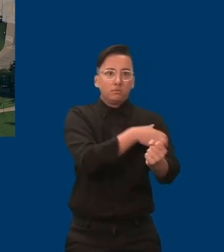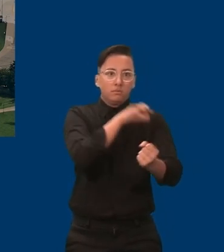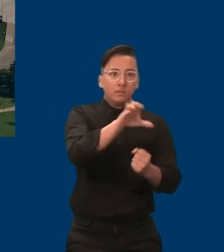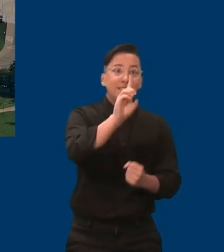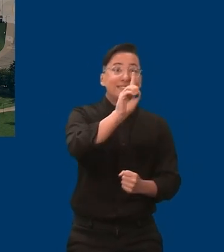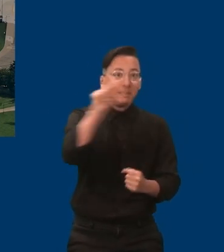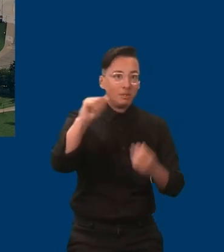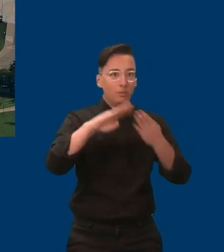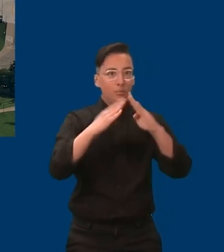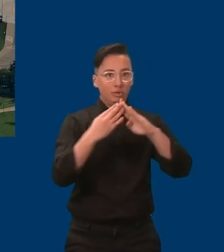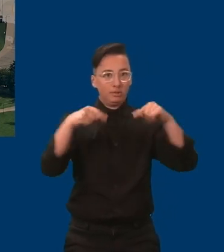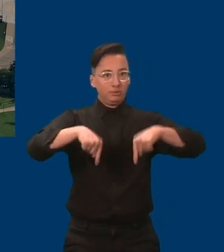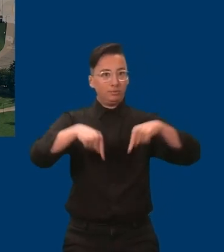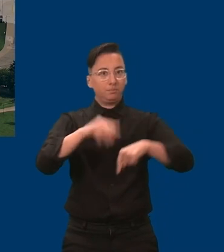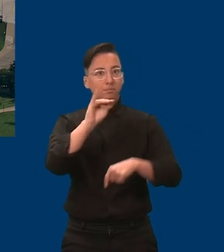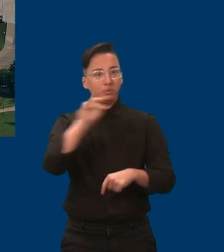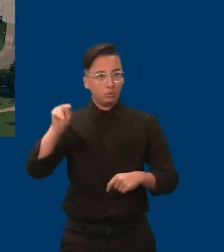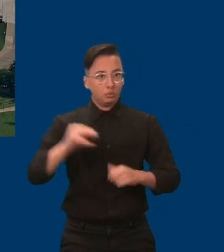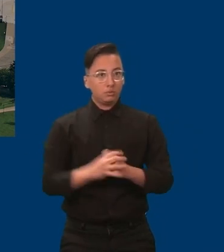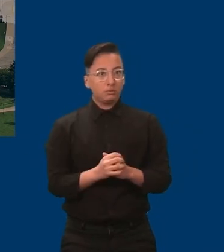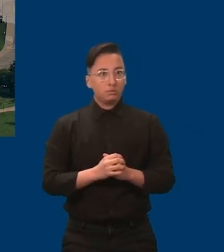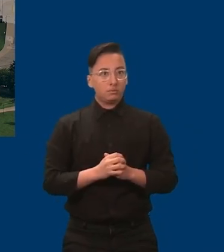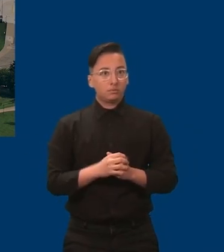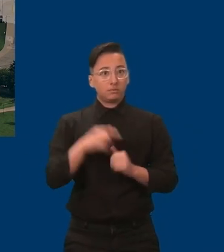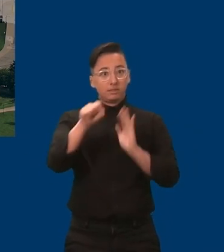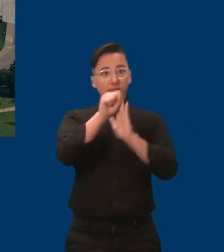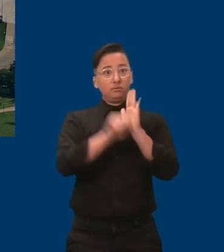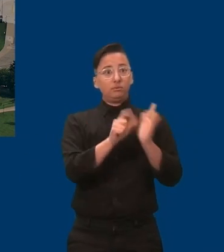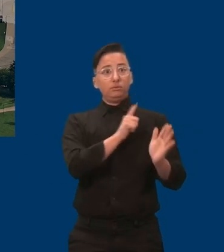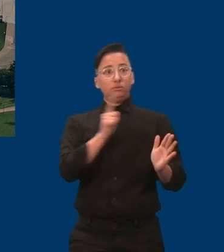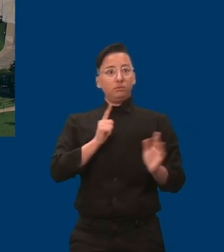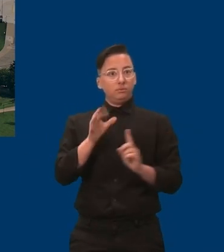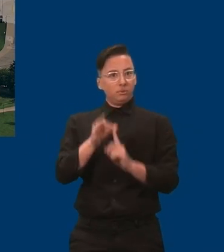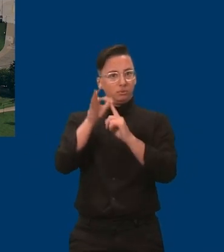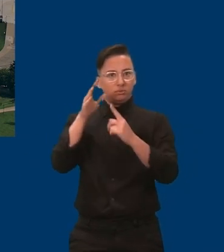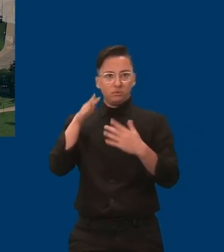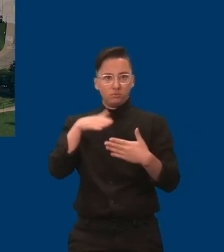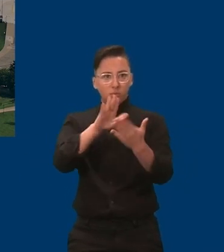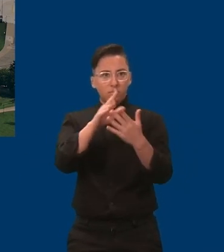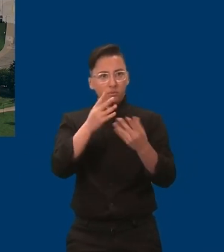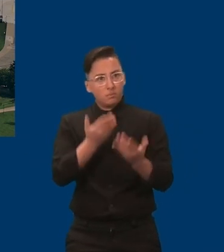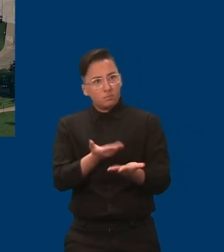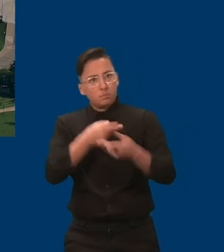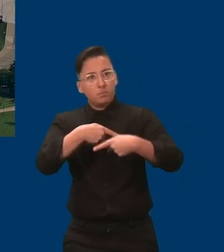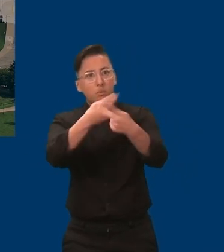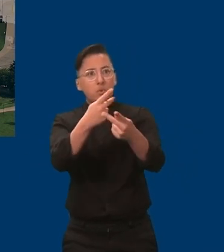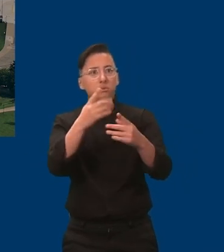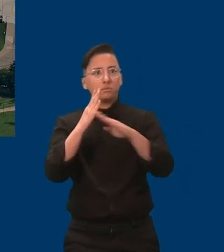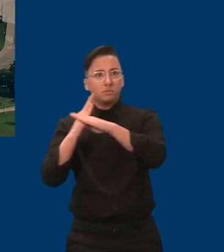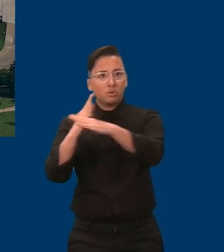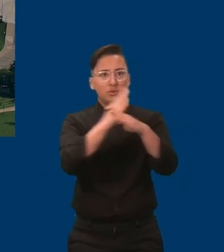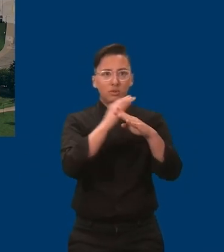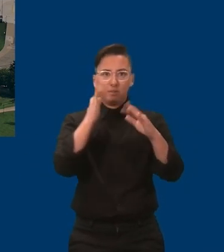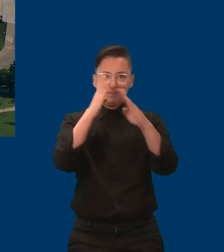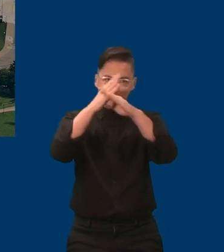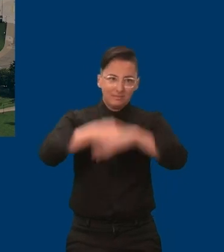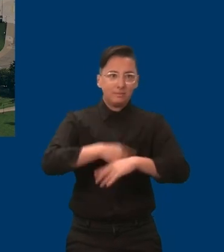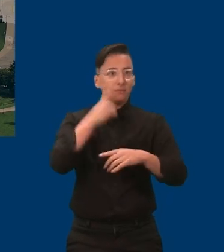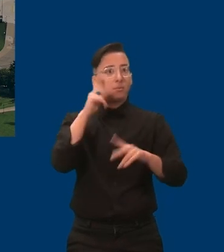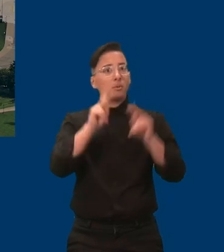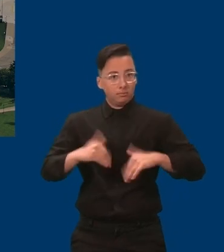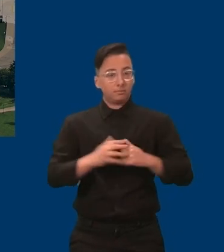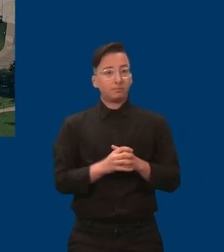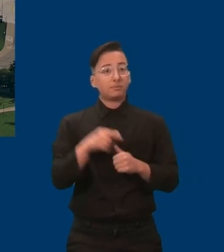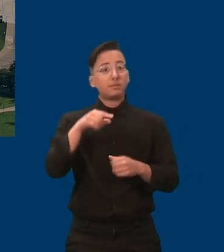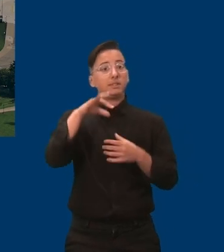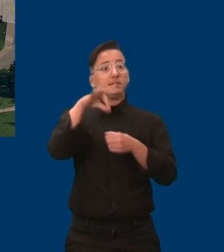legislature has a unique opportunity to address the systemic inequalities and barriers that Minnesotans with disabilities face every day.